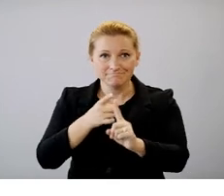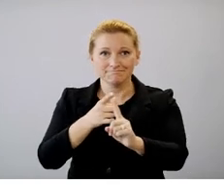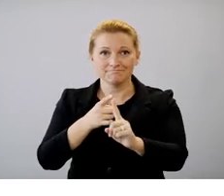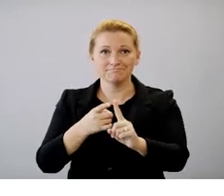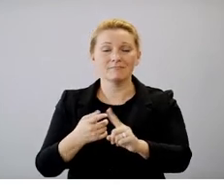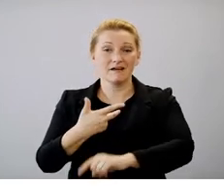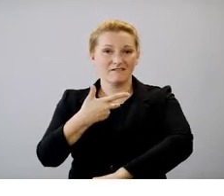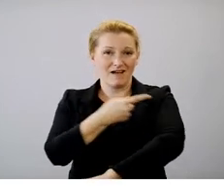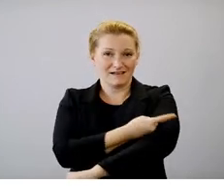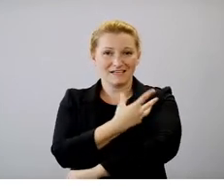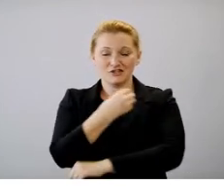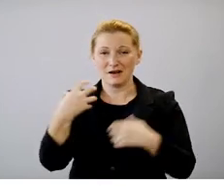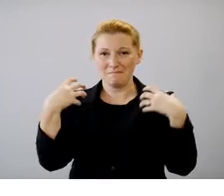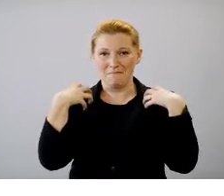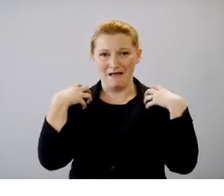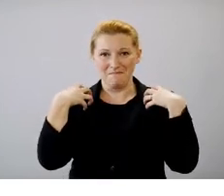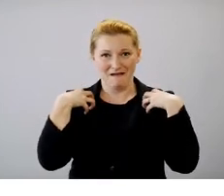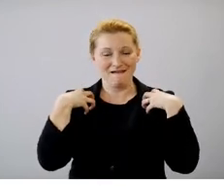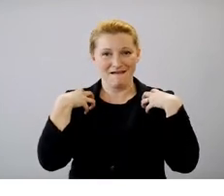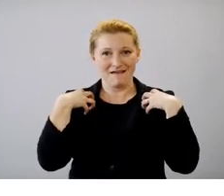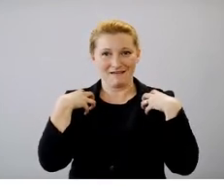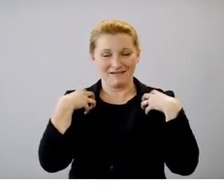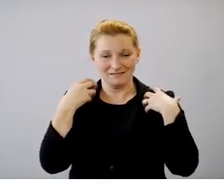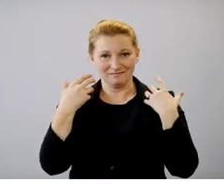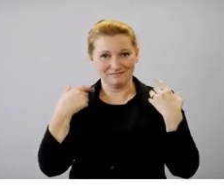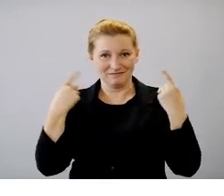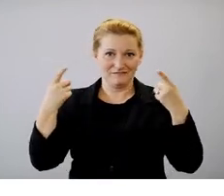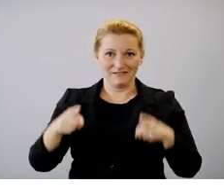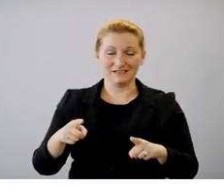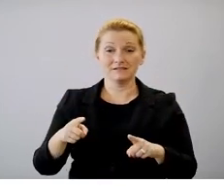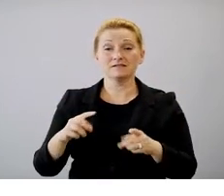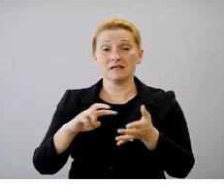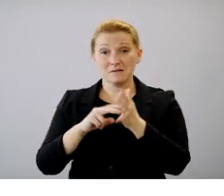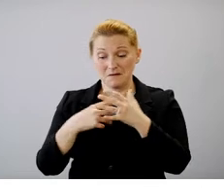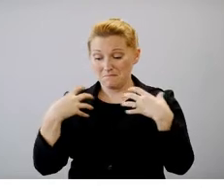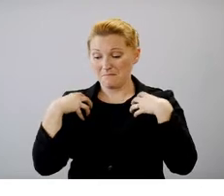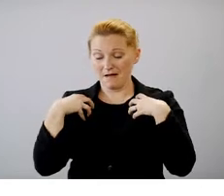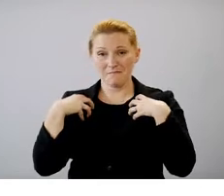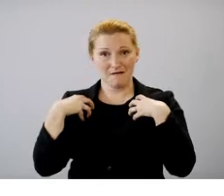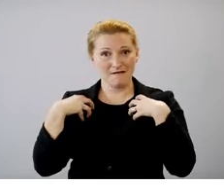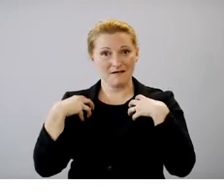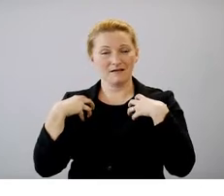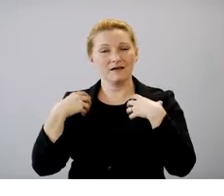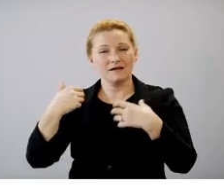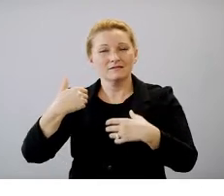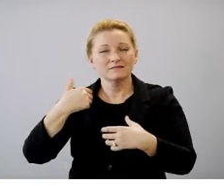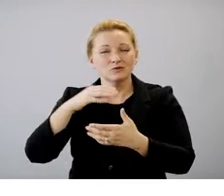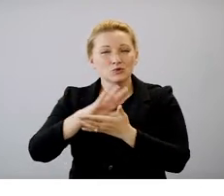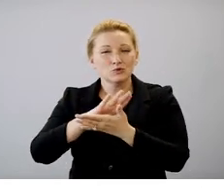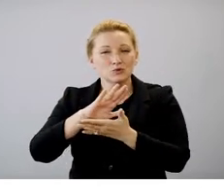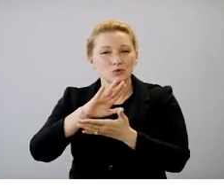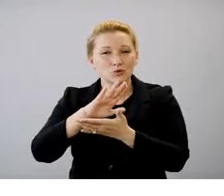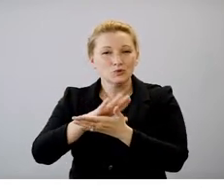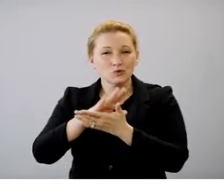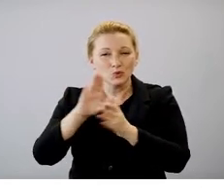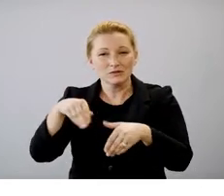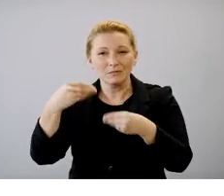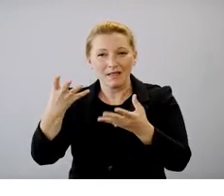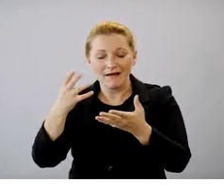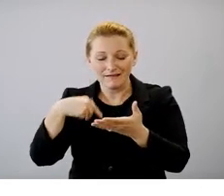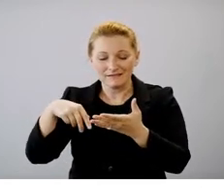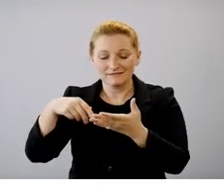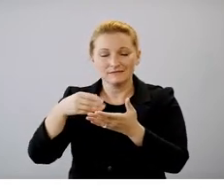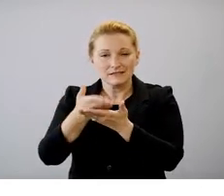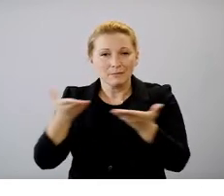It includes a backpack drive with backpacks and school supplies available for families who receive a vaccination at South Mountain Community College.